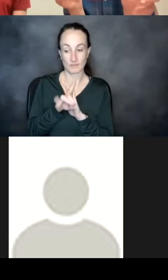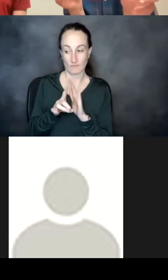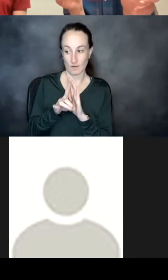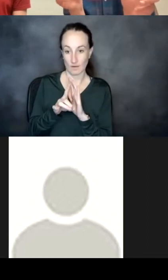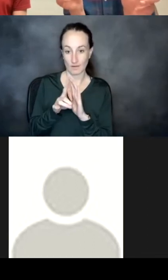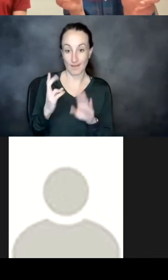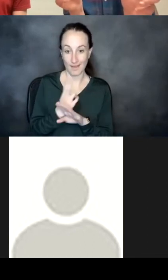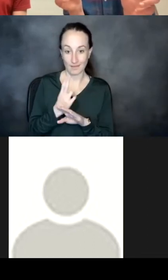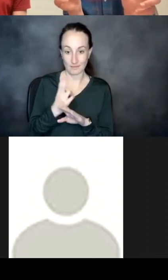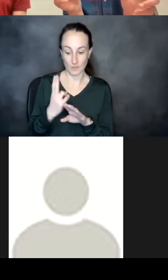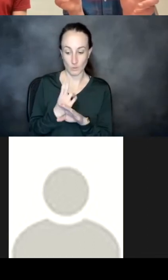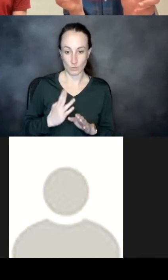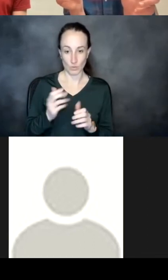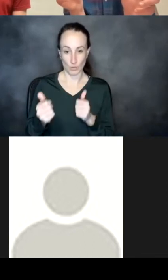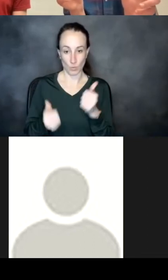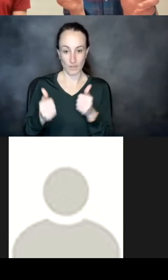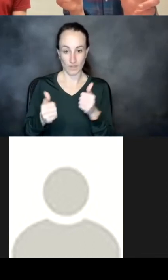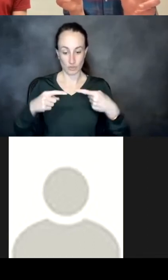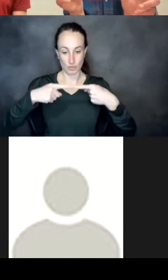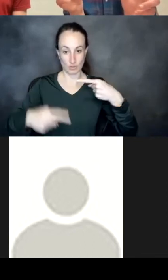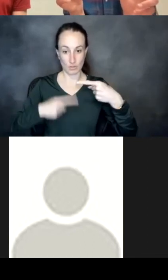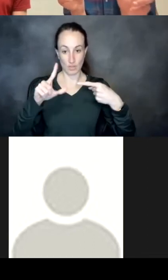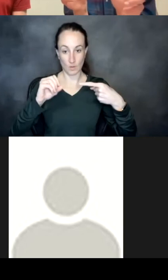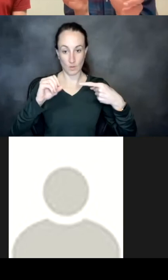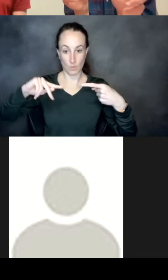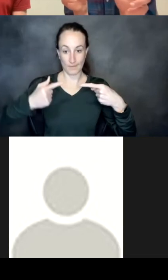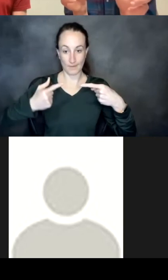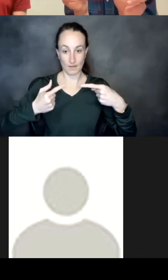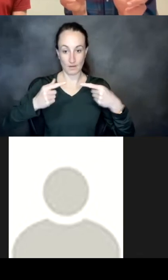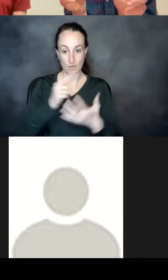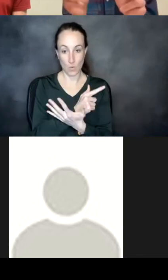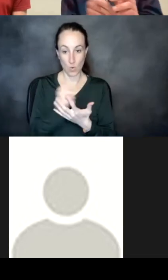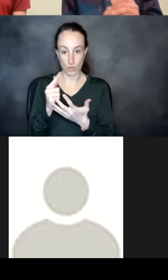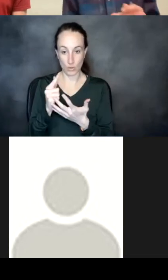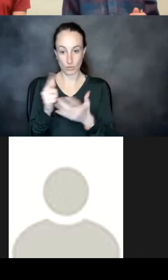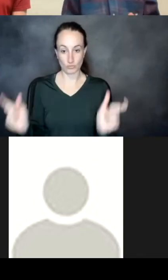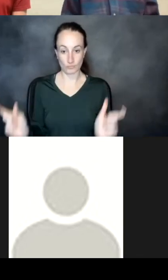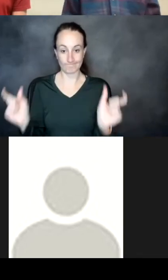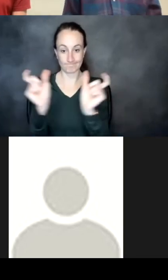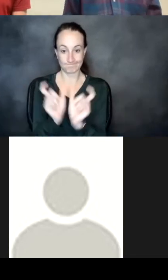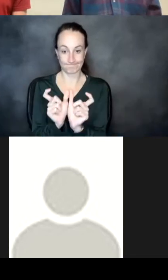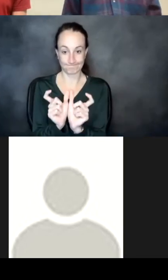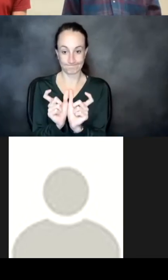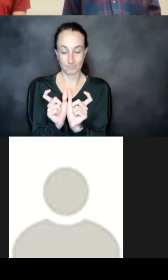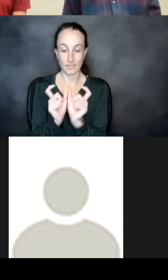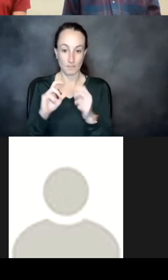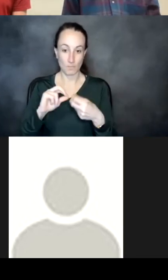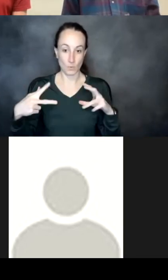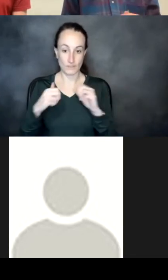um looping order to put those two chunks into a protein with and so um